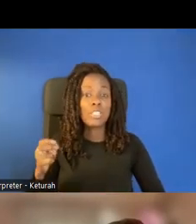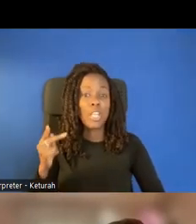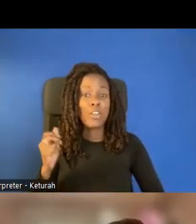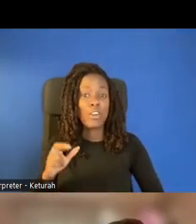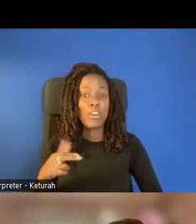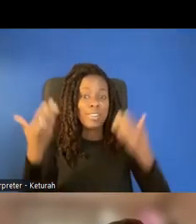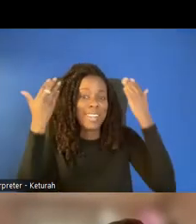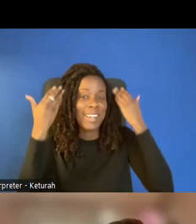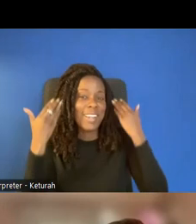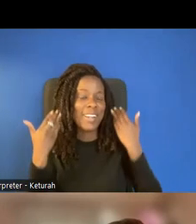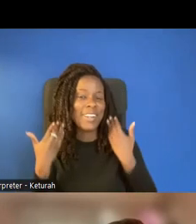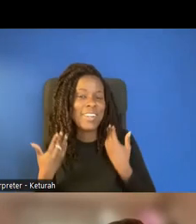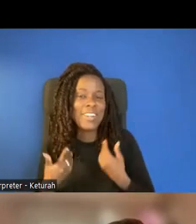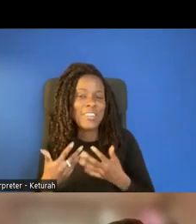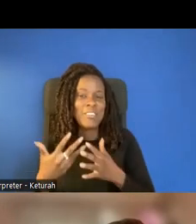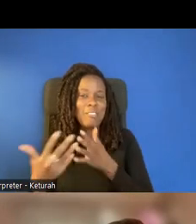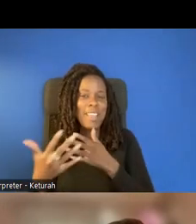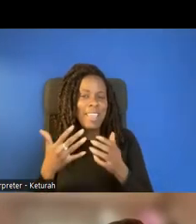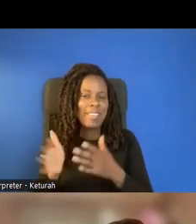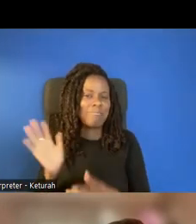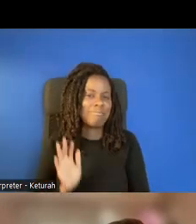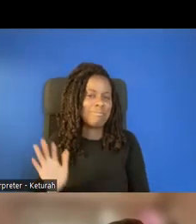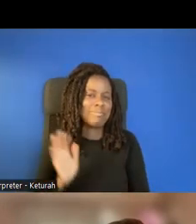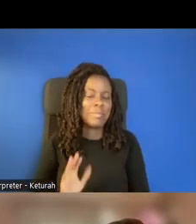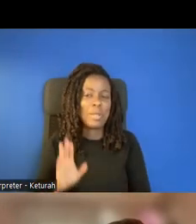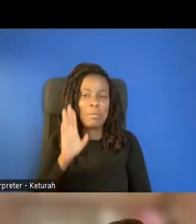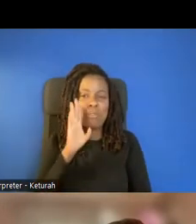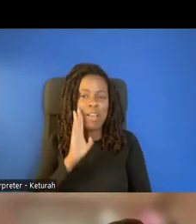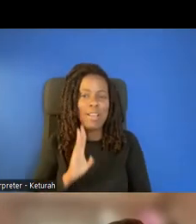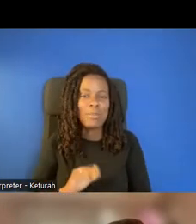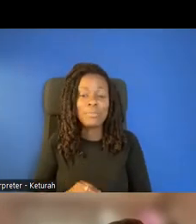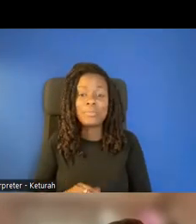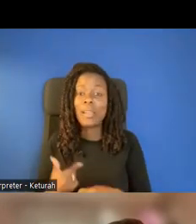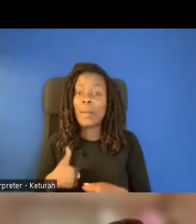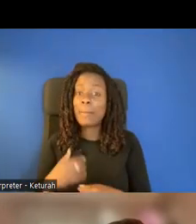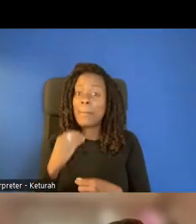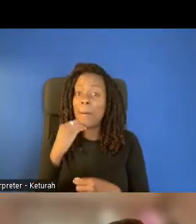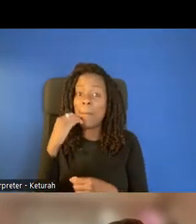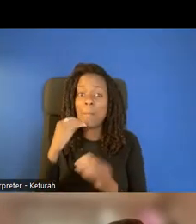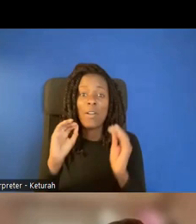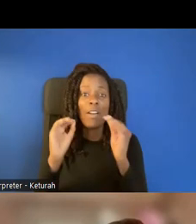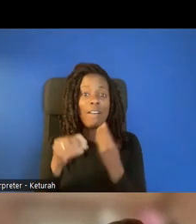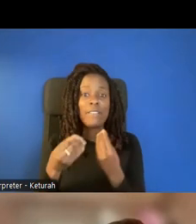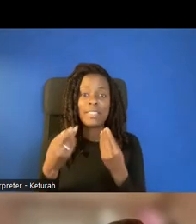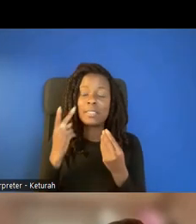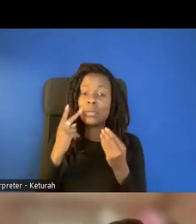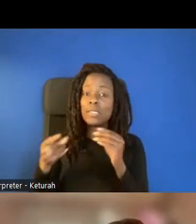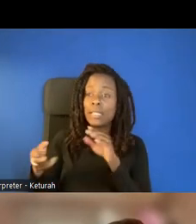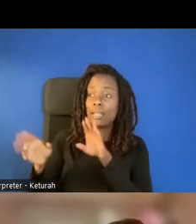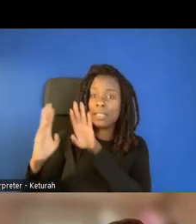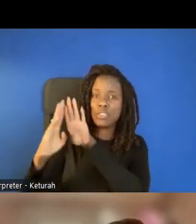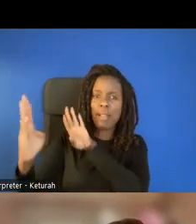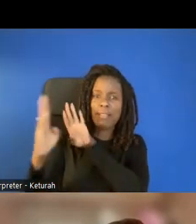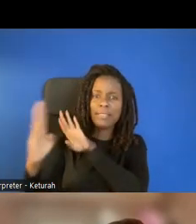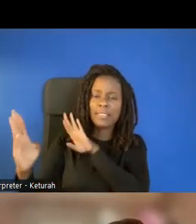brown. So you might see a little bit of brown still in it. I'm sitting in my at my home office with some bookshelves behind me with books and